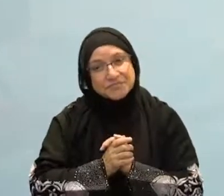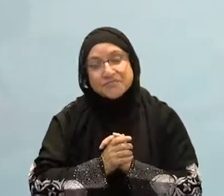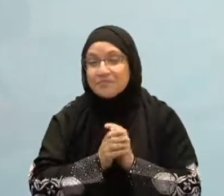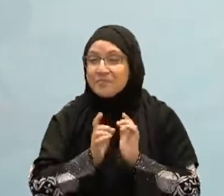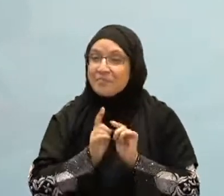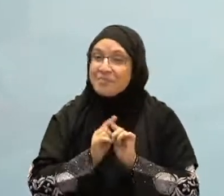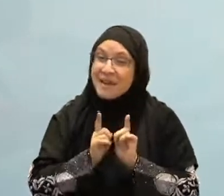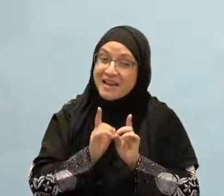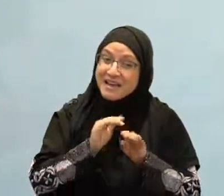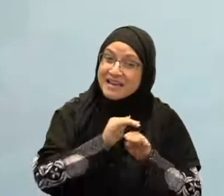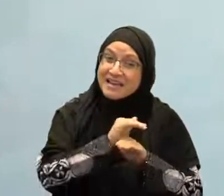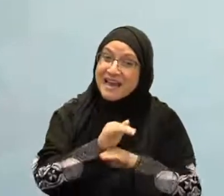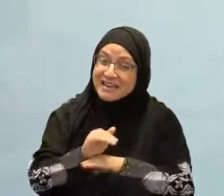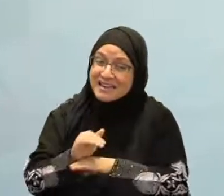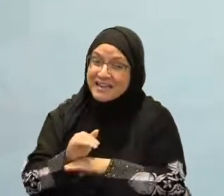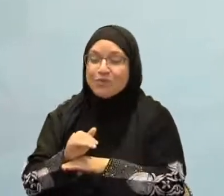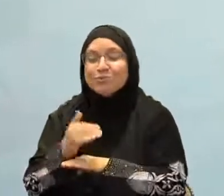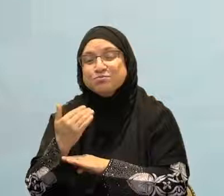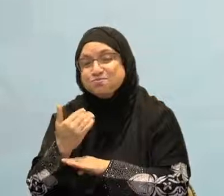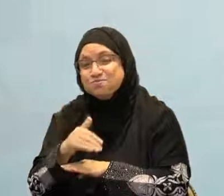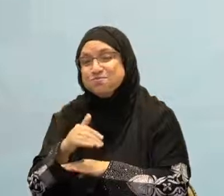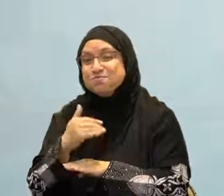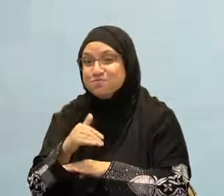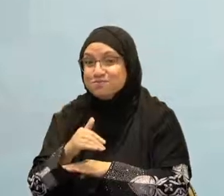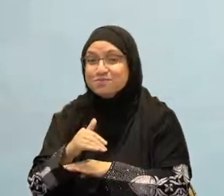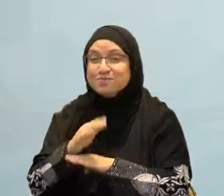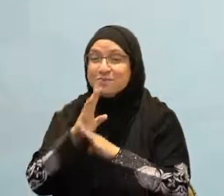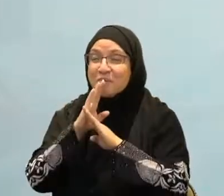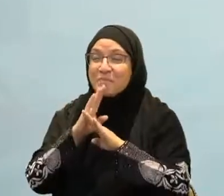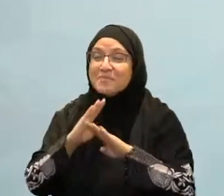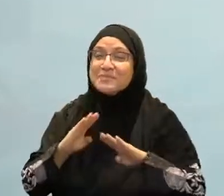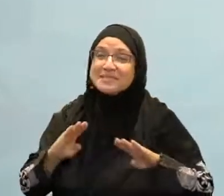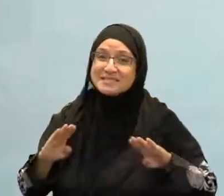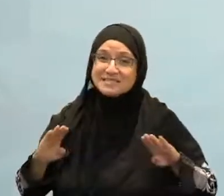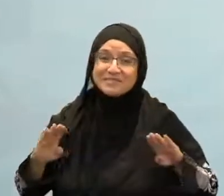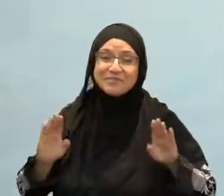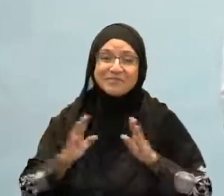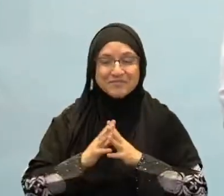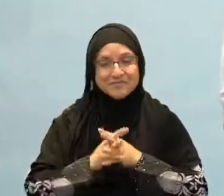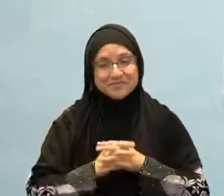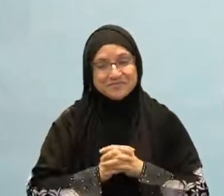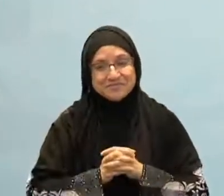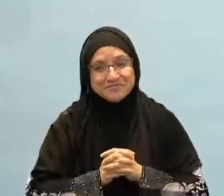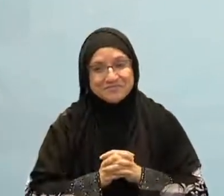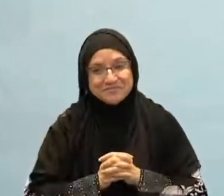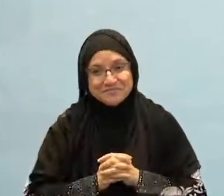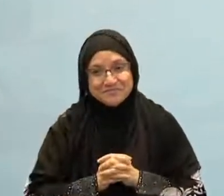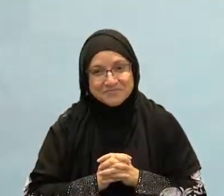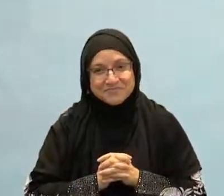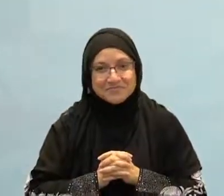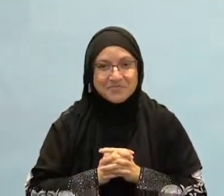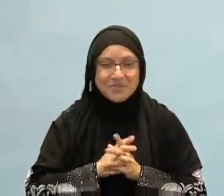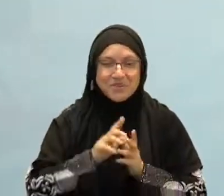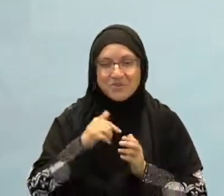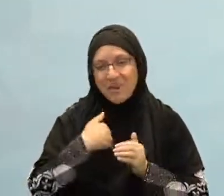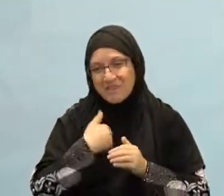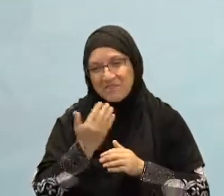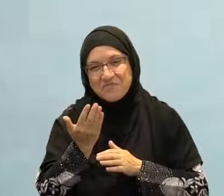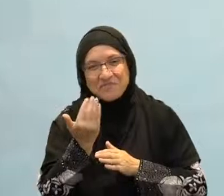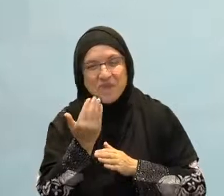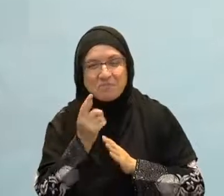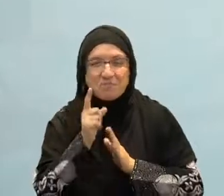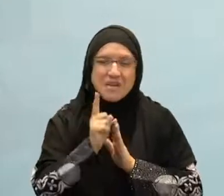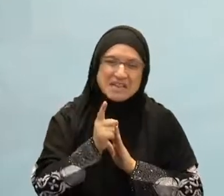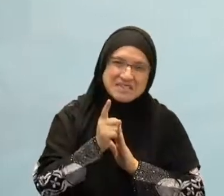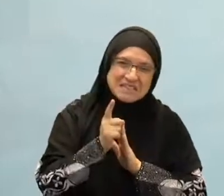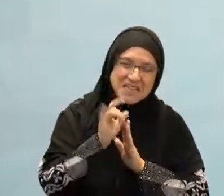every single night at some point in the night between you and Allah subhanahu wa ta'ala. Al-Imam Hassan al-Basri rahimahullah ta'ala, he was